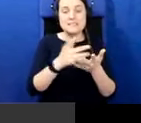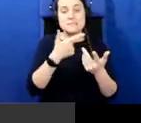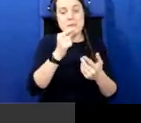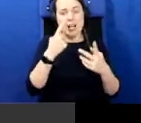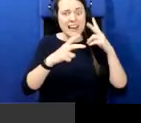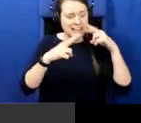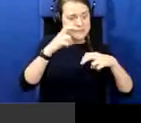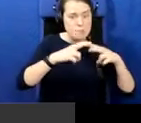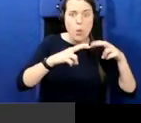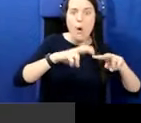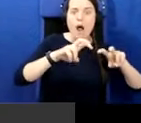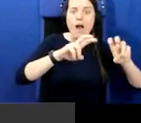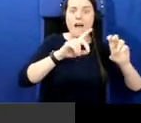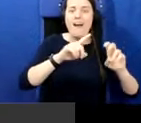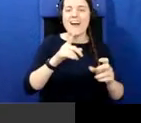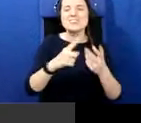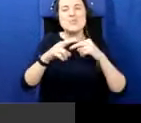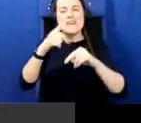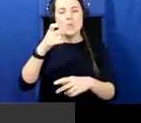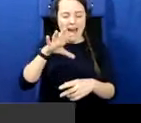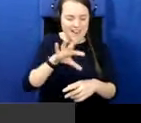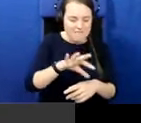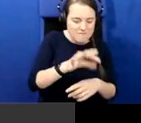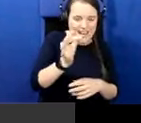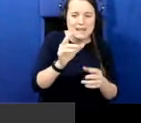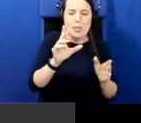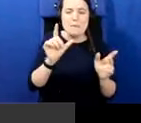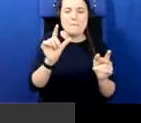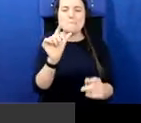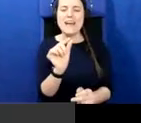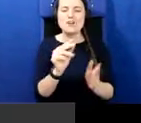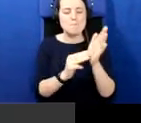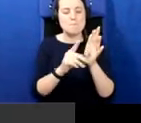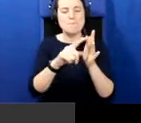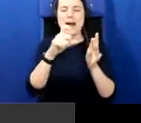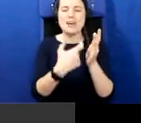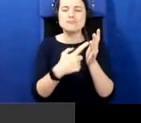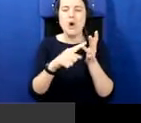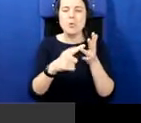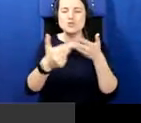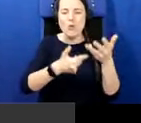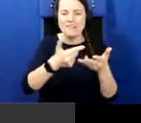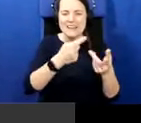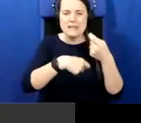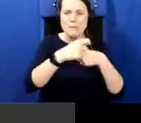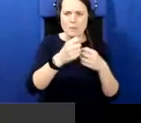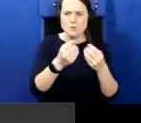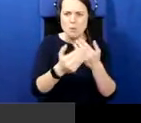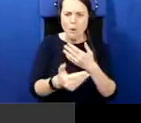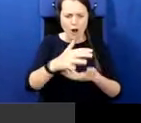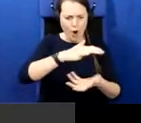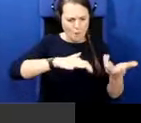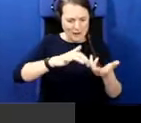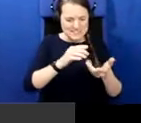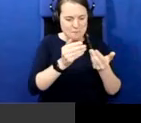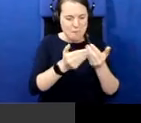into those, those micro stories, um, they always get much more complex and they're more nuanced. And